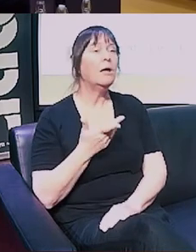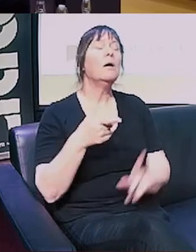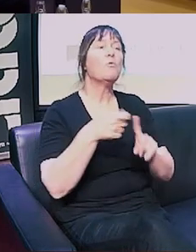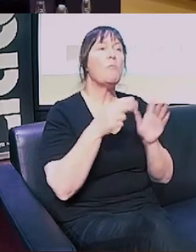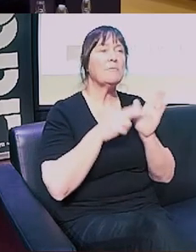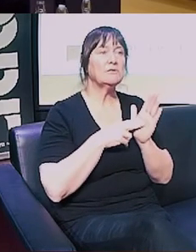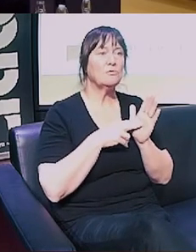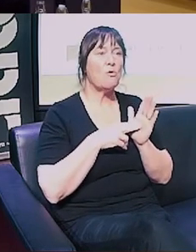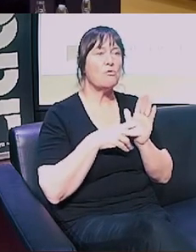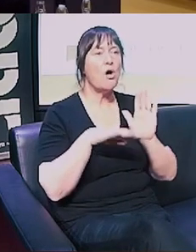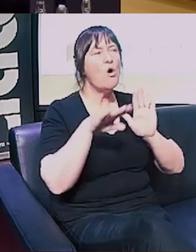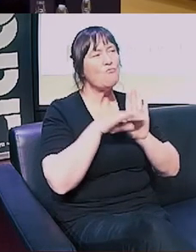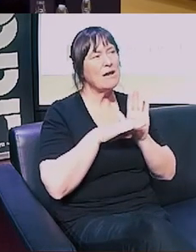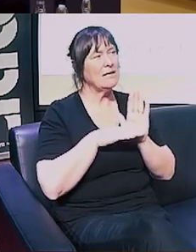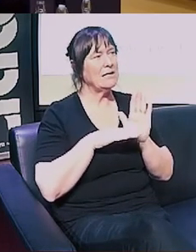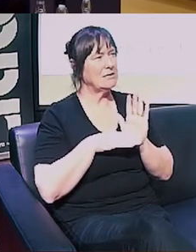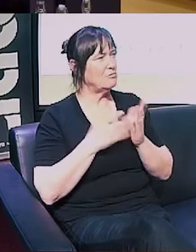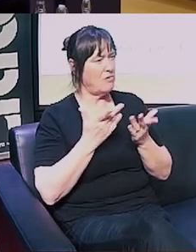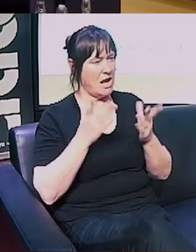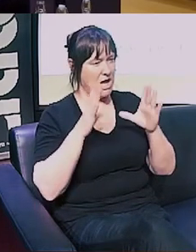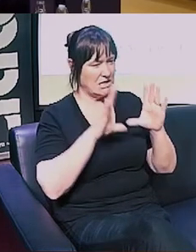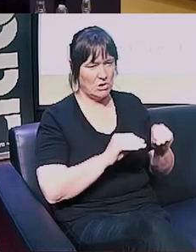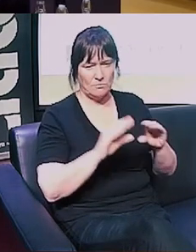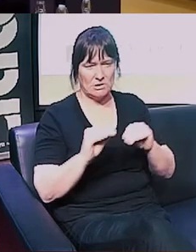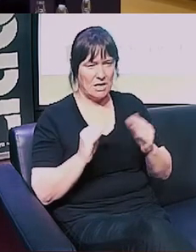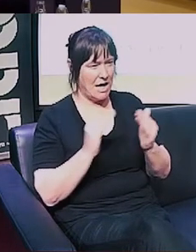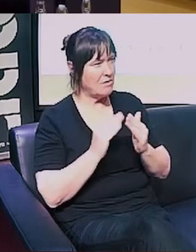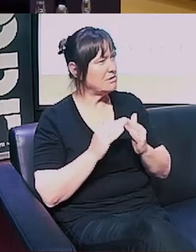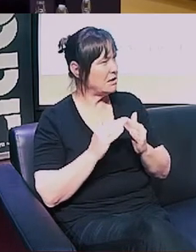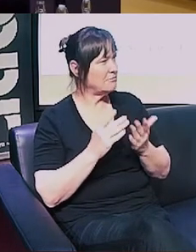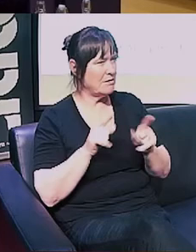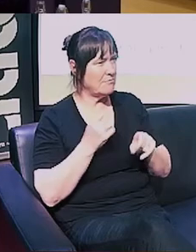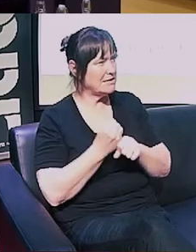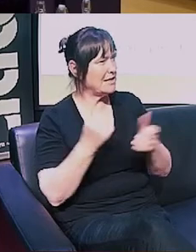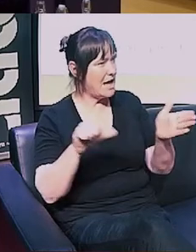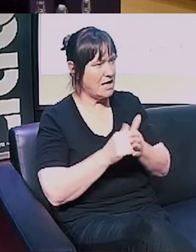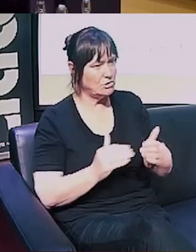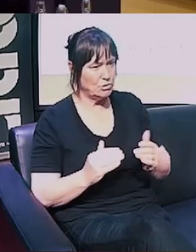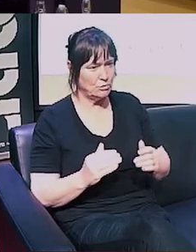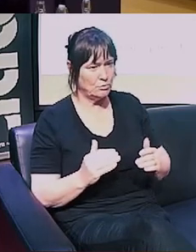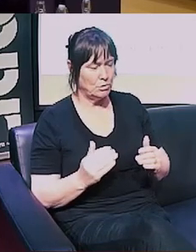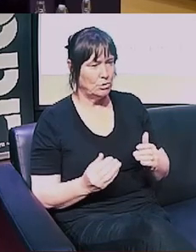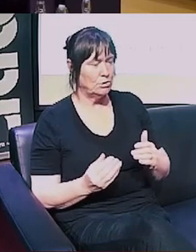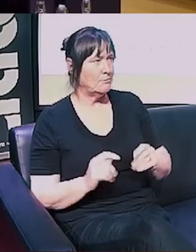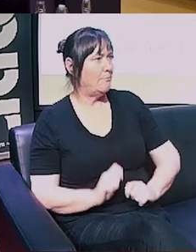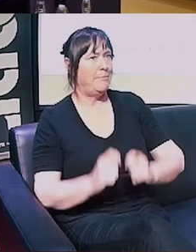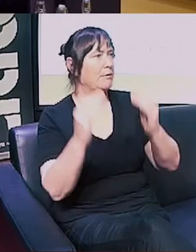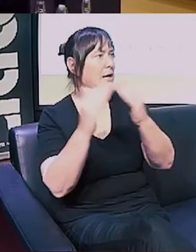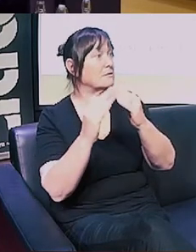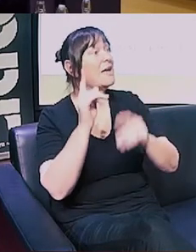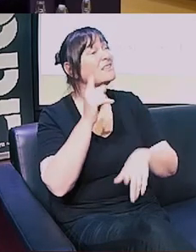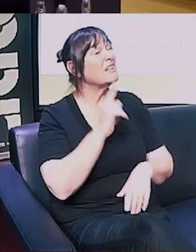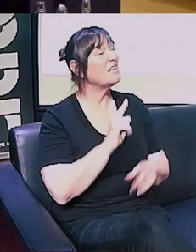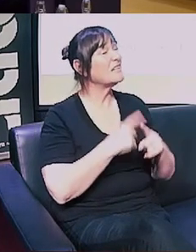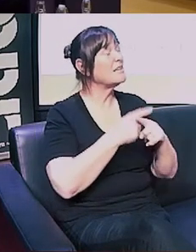regulations have really, really, really stifled the housing industry. I know it's atrocious everywhere in New Zealand, except Christchurch. I was reading an article and stuff today